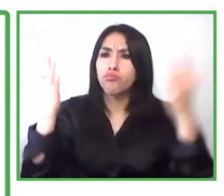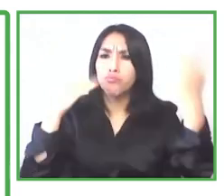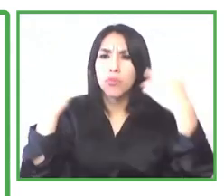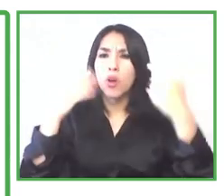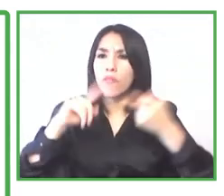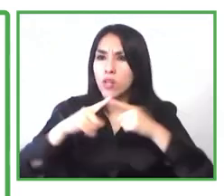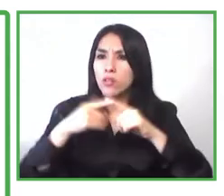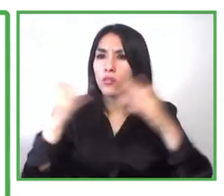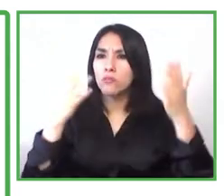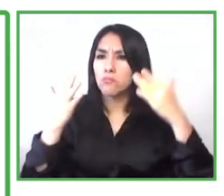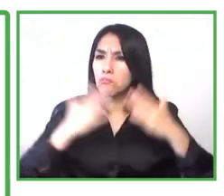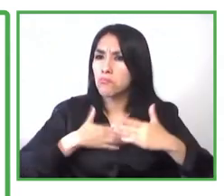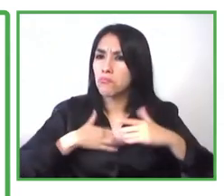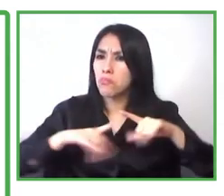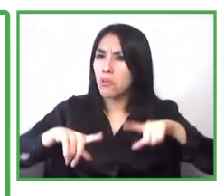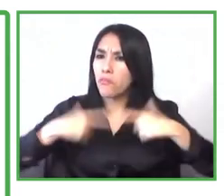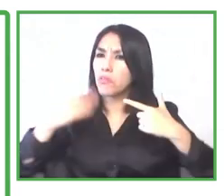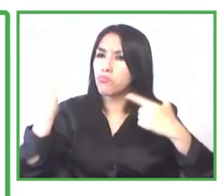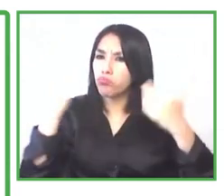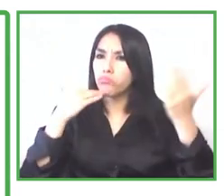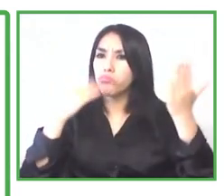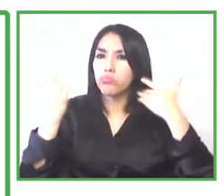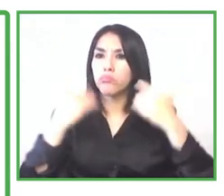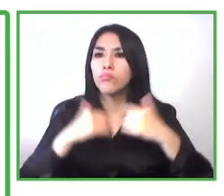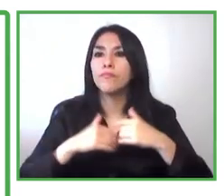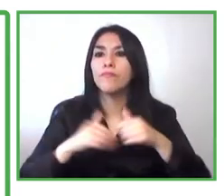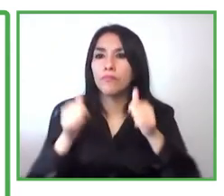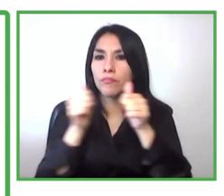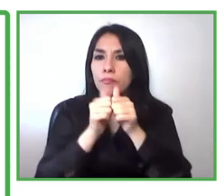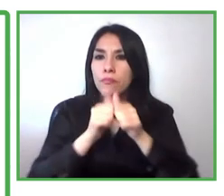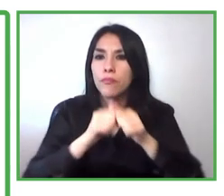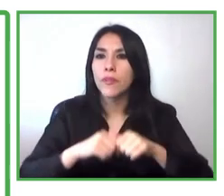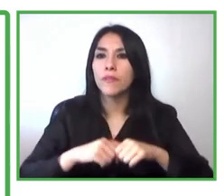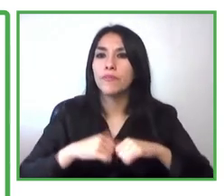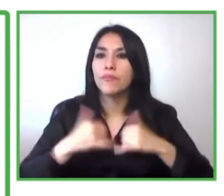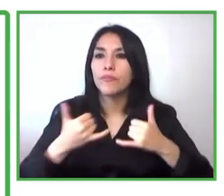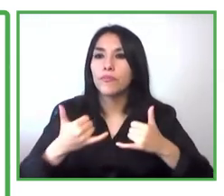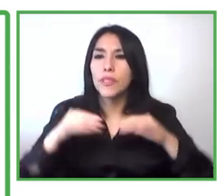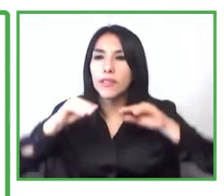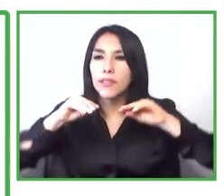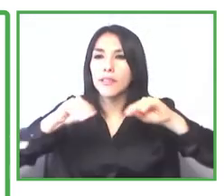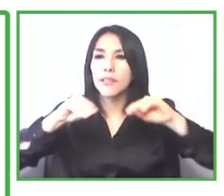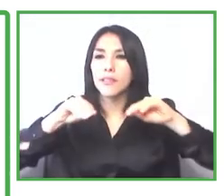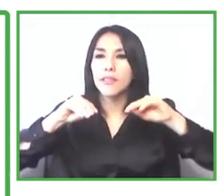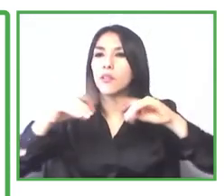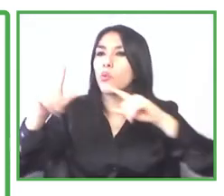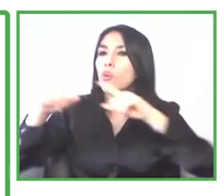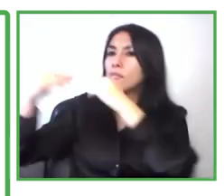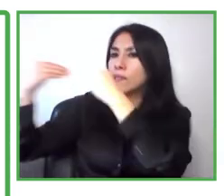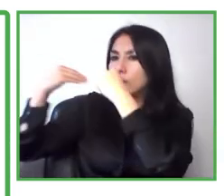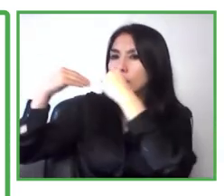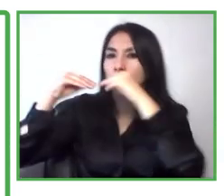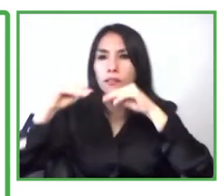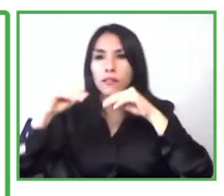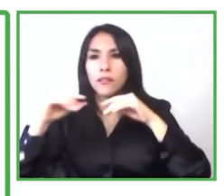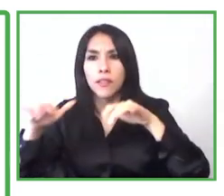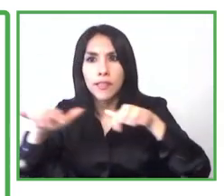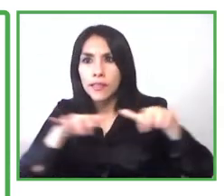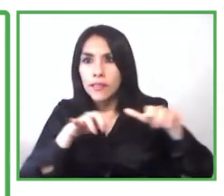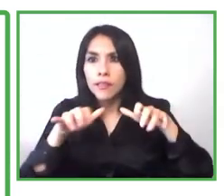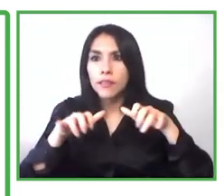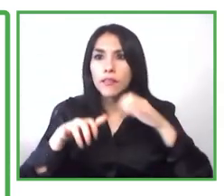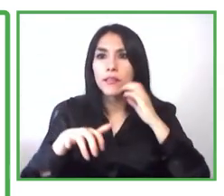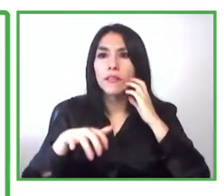how to do some research online having these skills has allowed me to uh